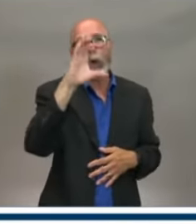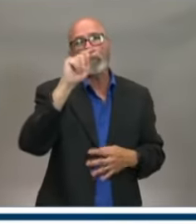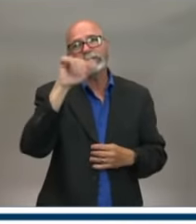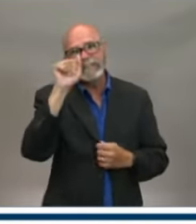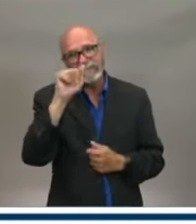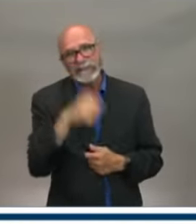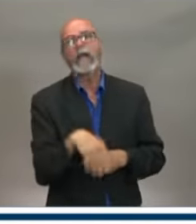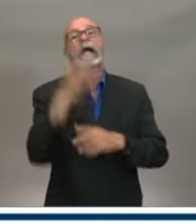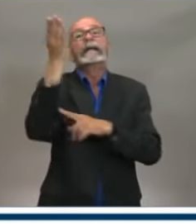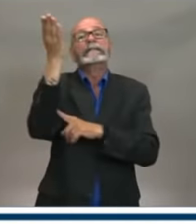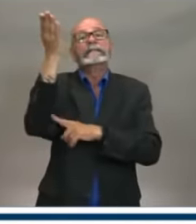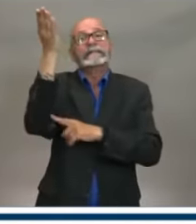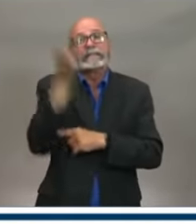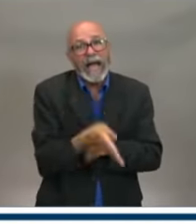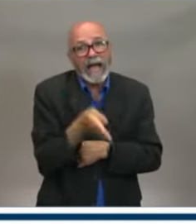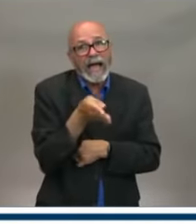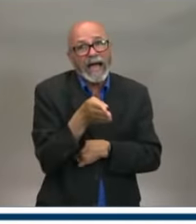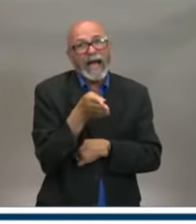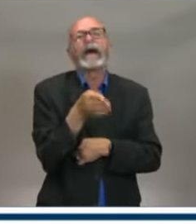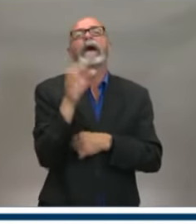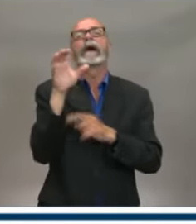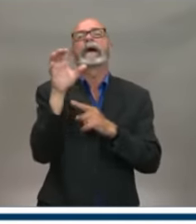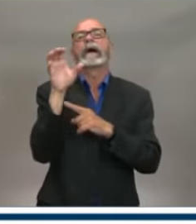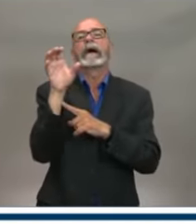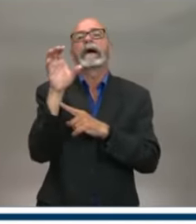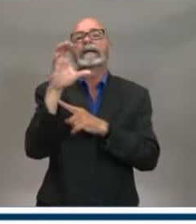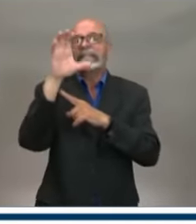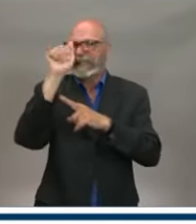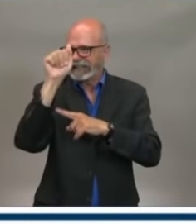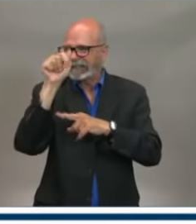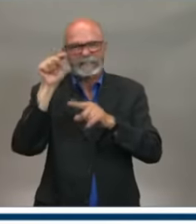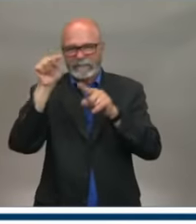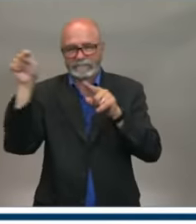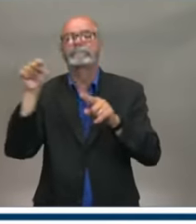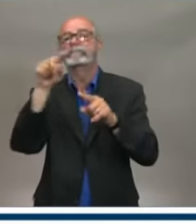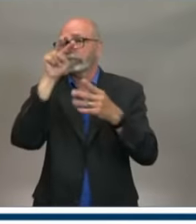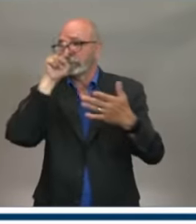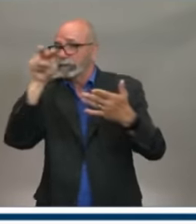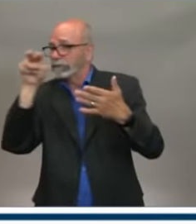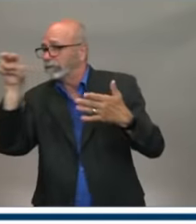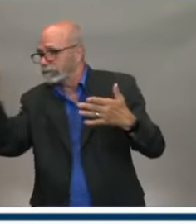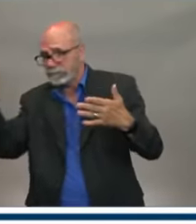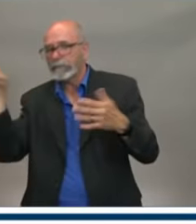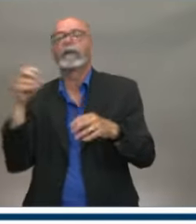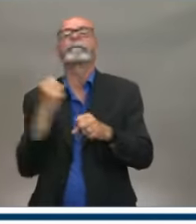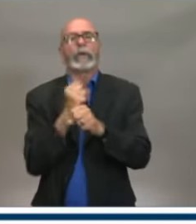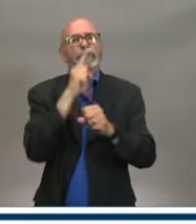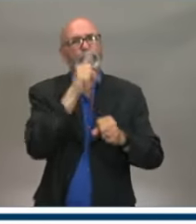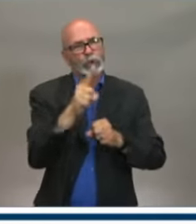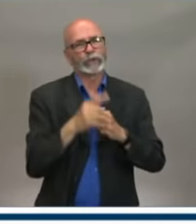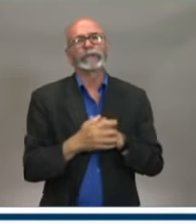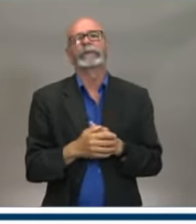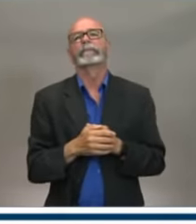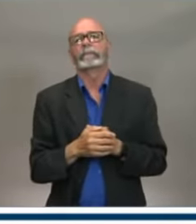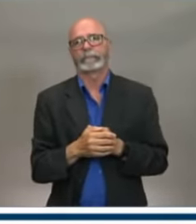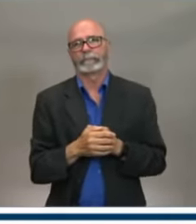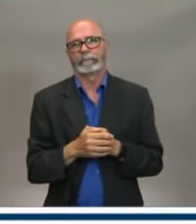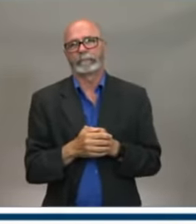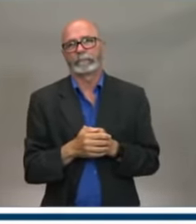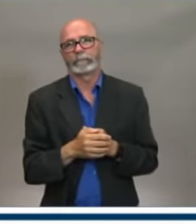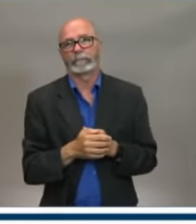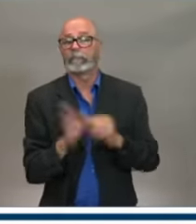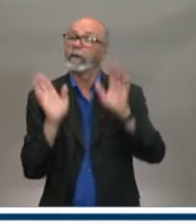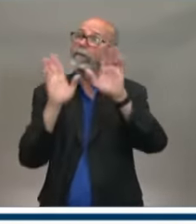All of the businesses are taking responsibility to ensure the public safety. At the same time, I need to remind